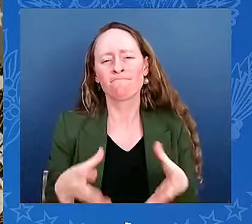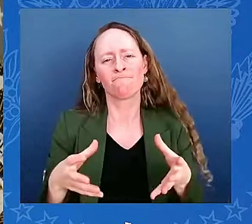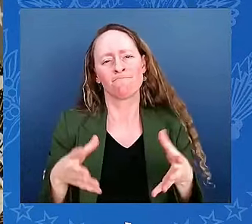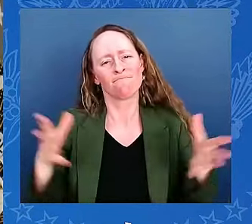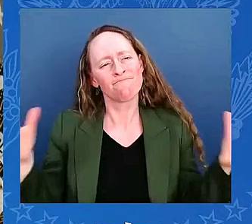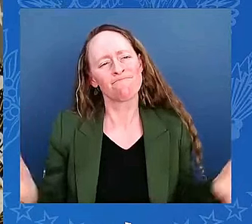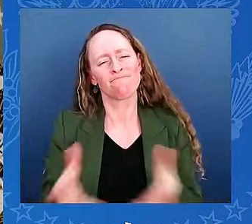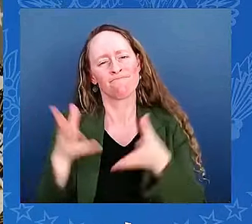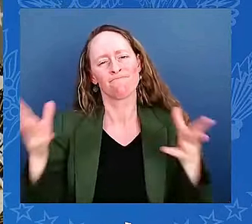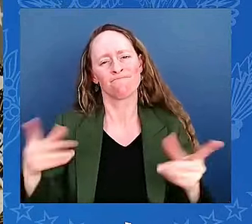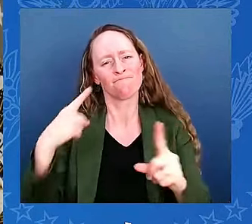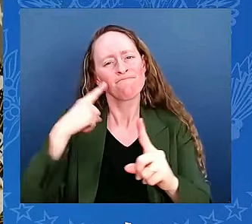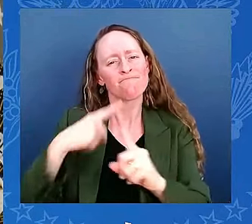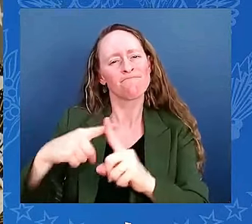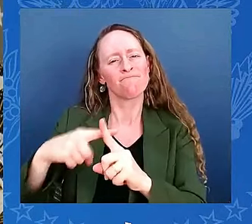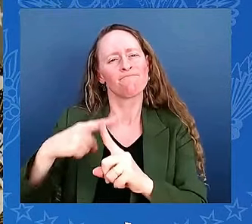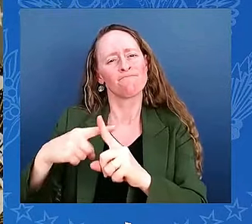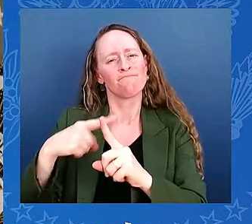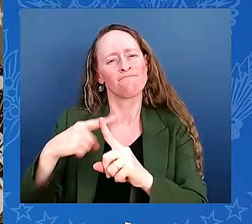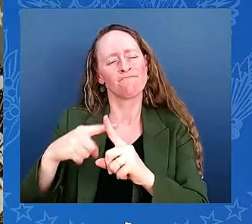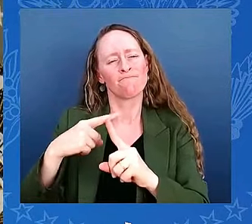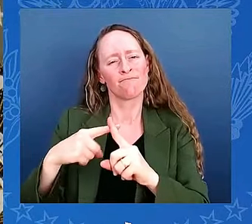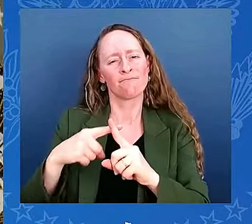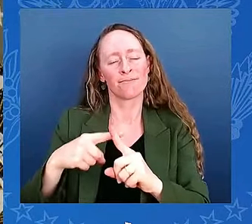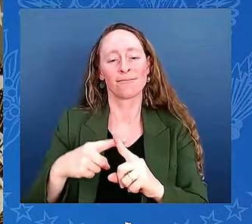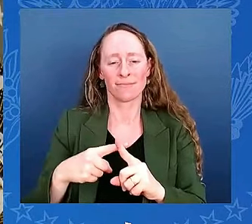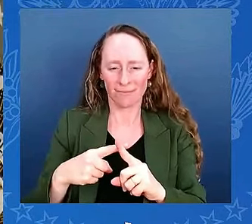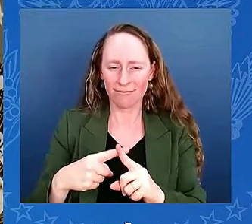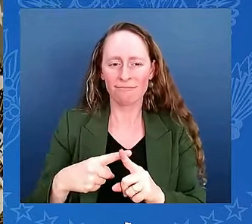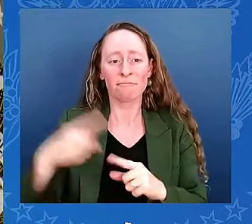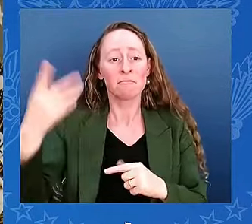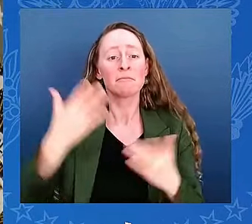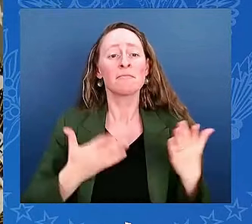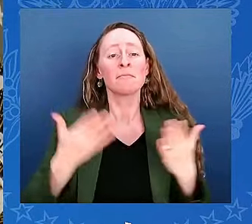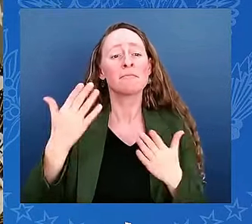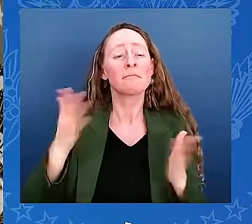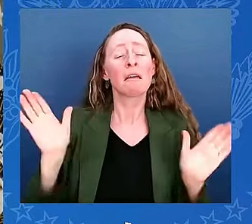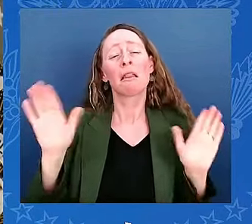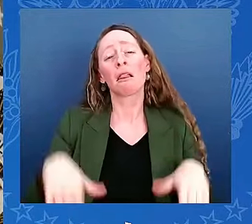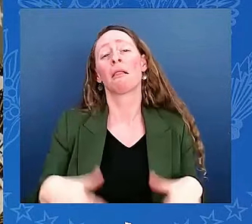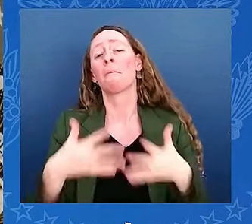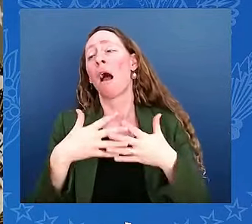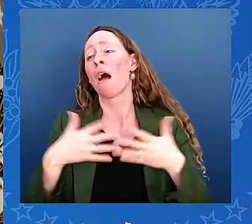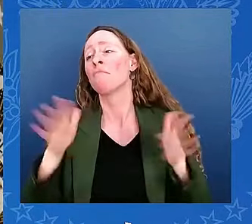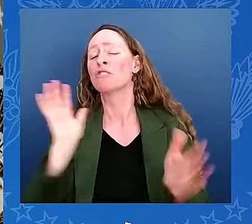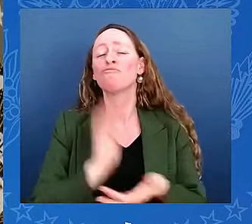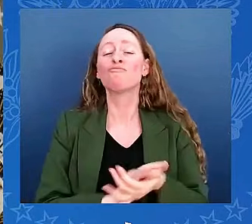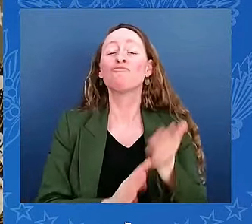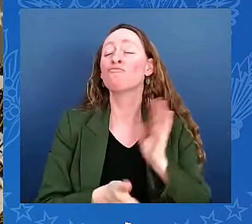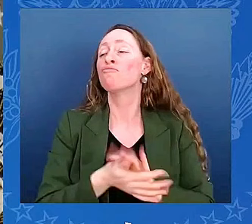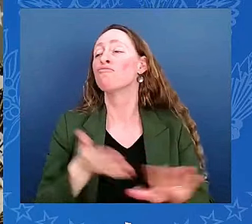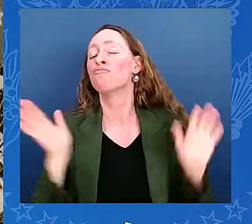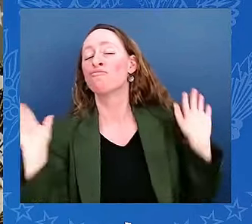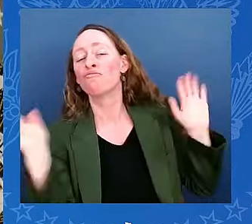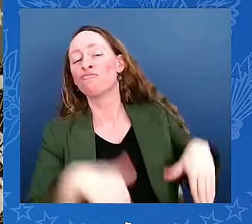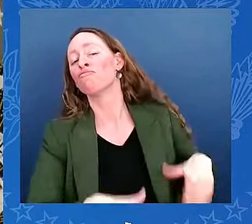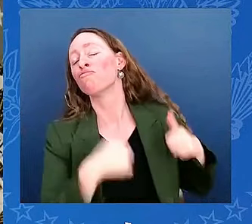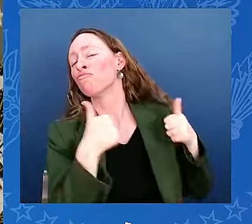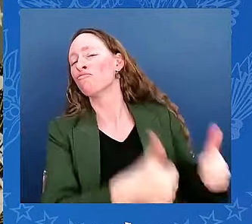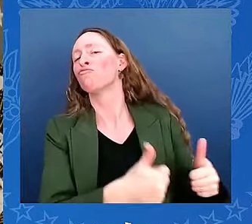not to take the idea of America for granted, because it's never guaranteed. That moment is now.